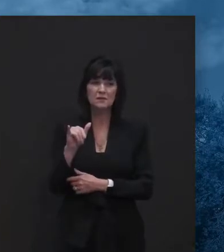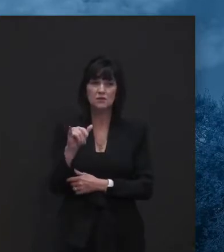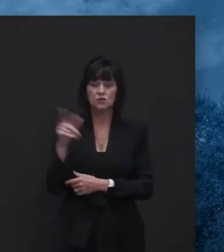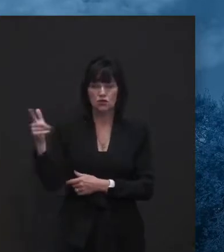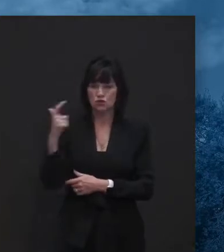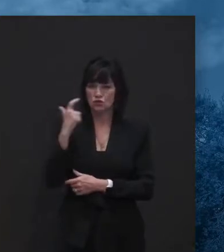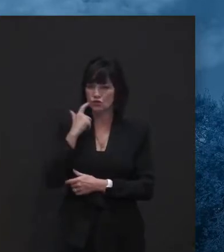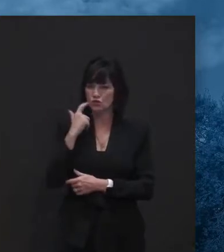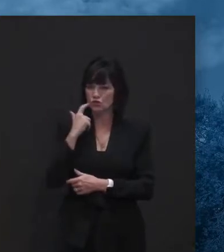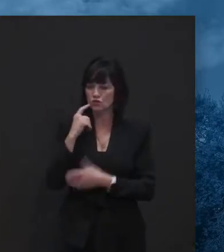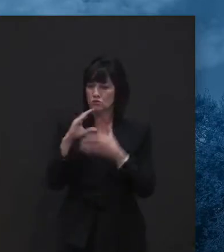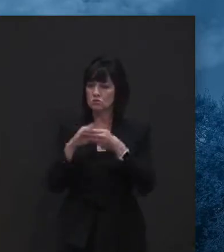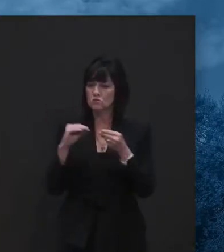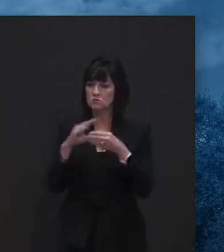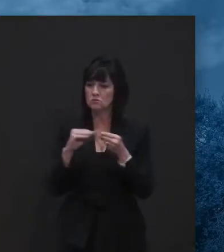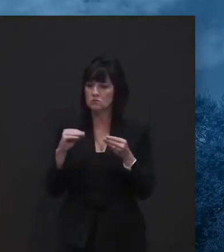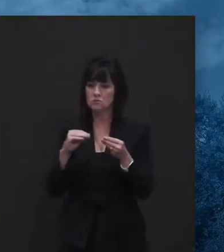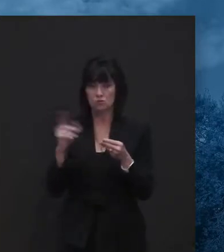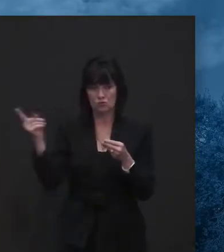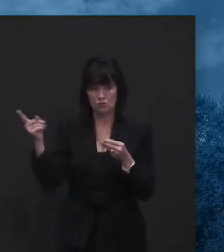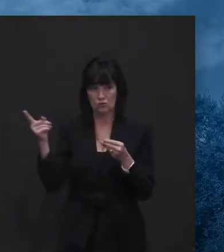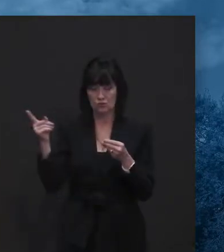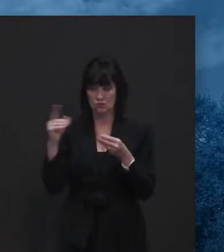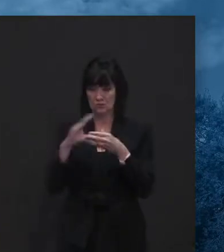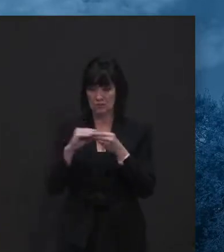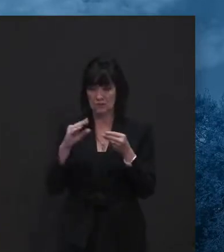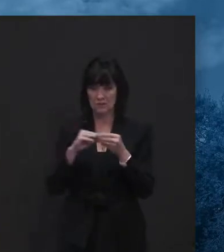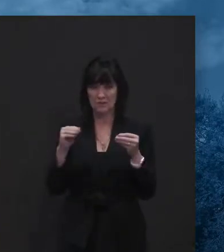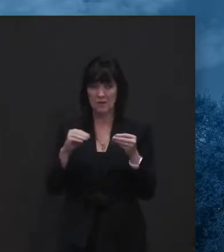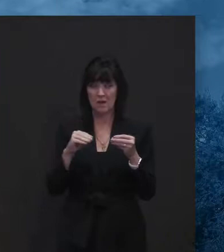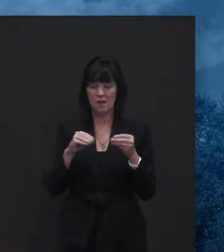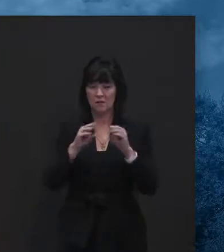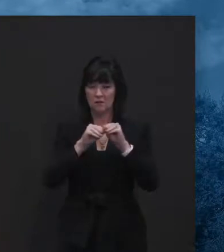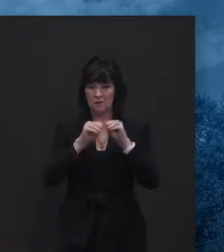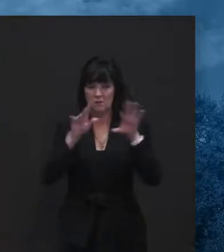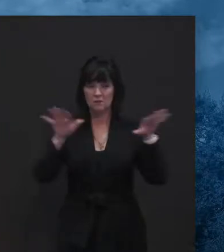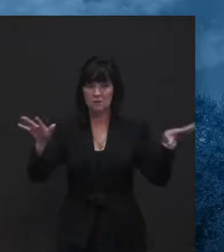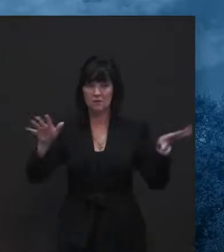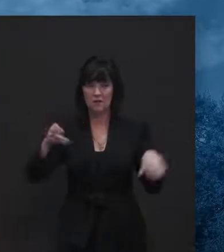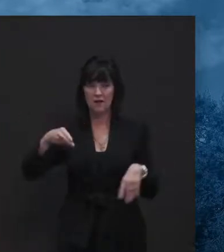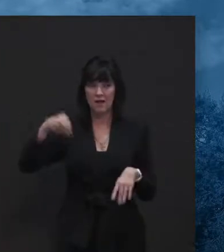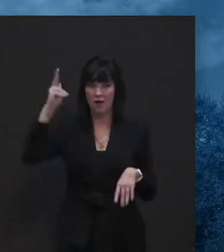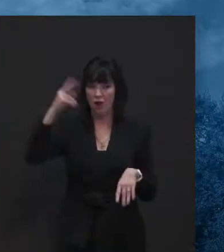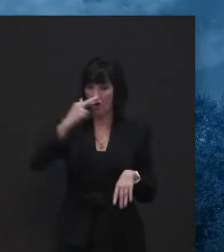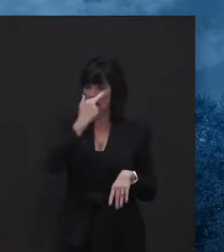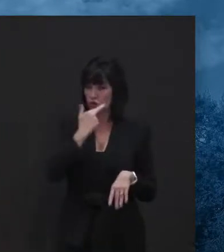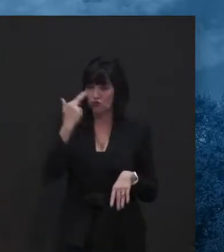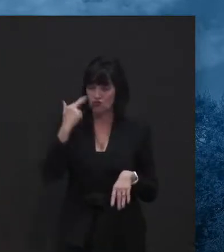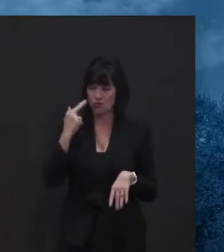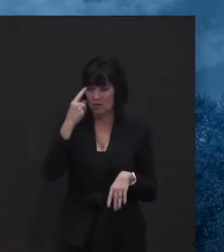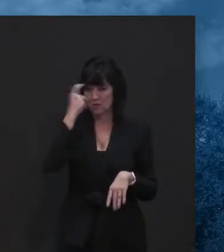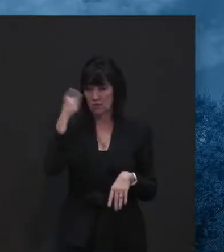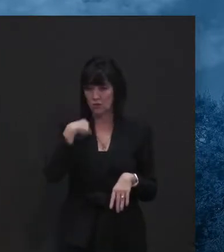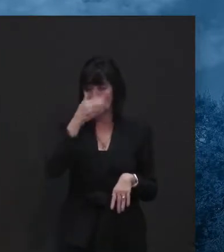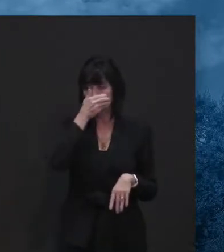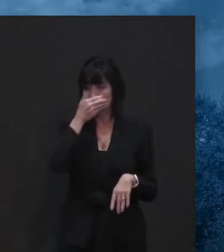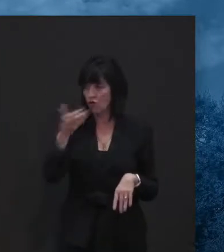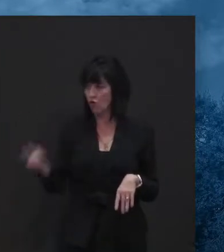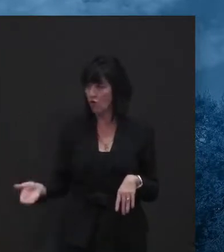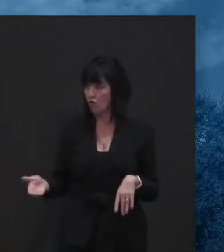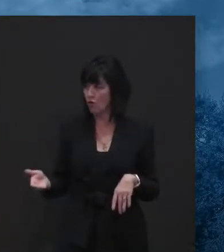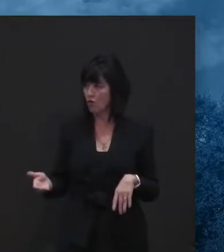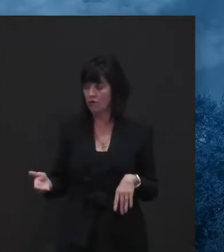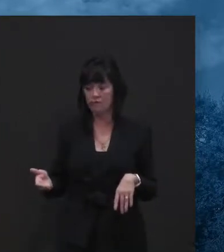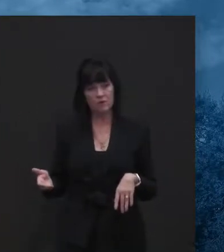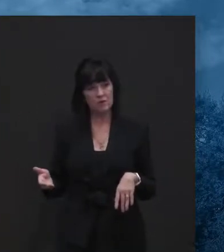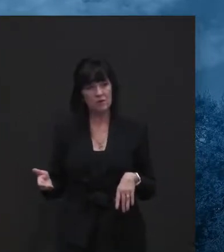just reiterated pretty forcefully here that the transmission risk is higher at restaurants, just by the nature of the fact we have to take our mask off to eat. If